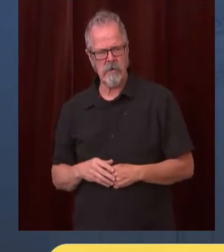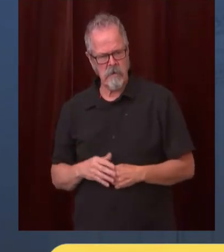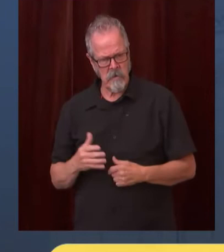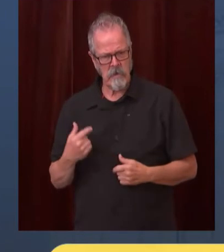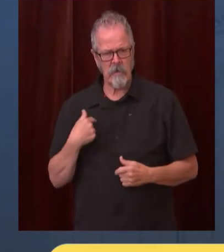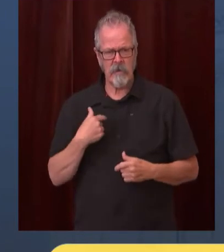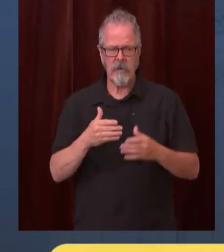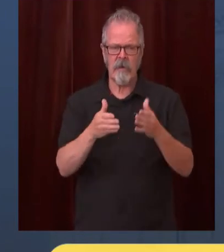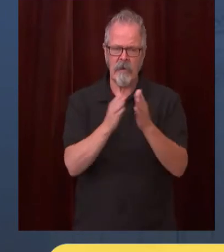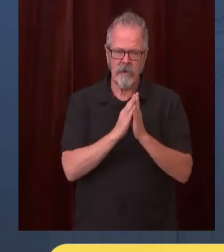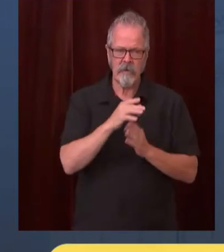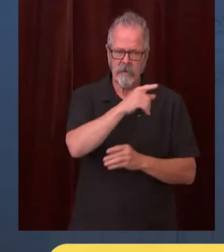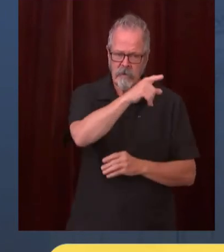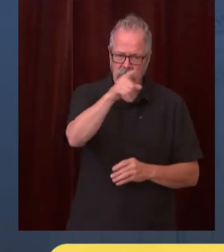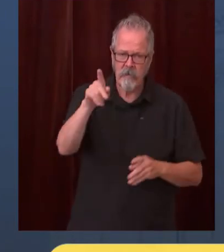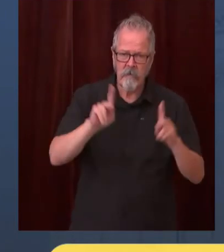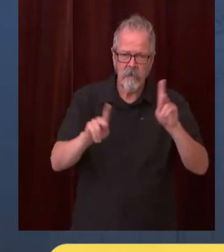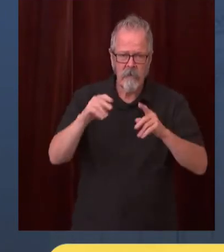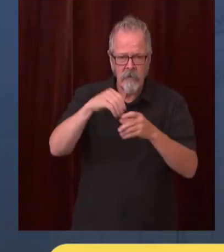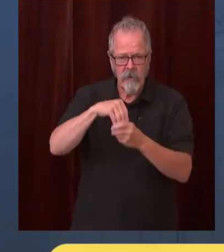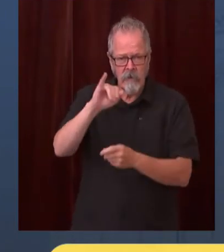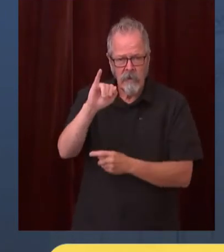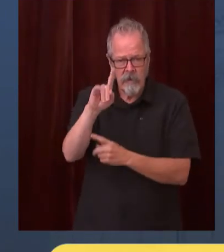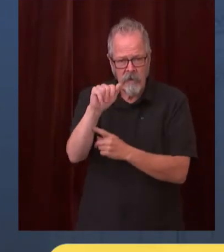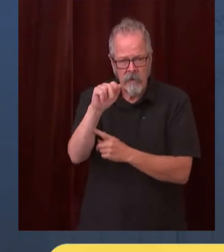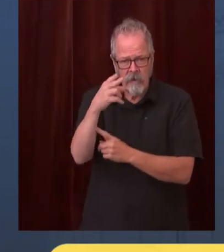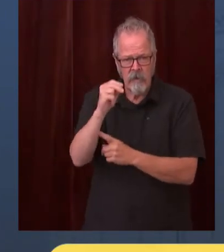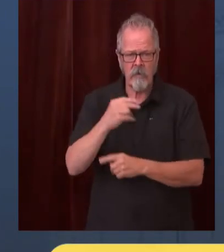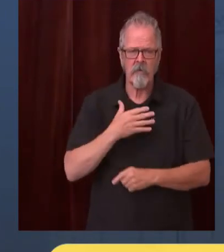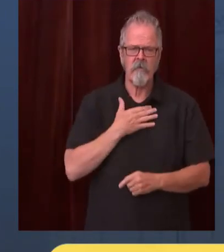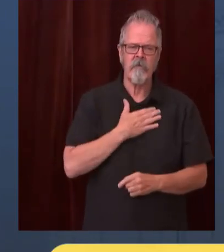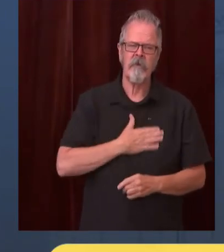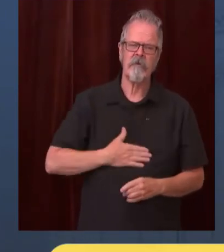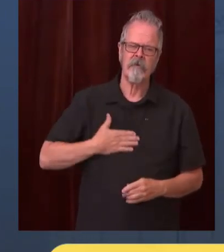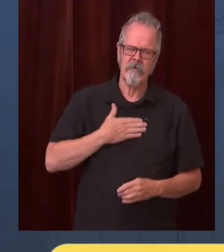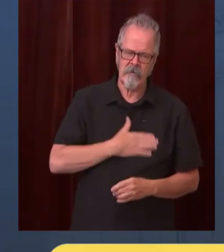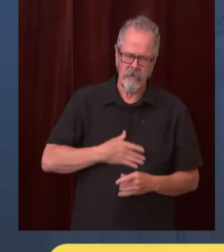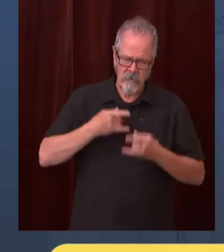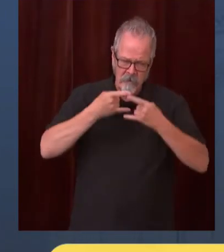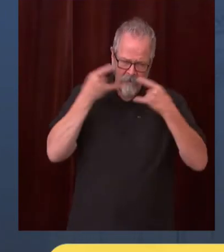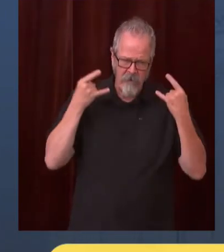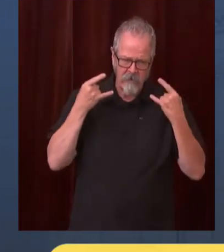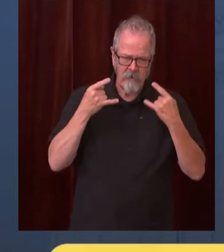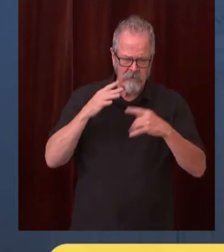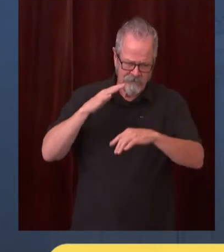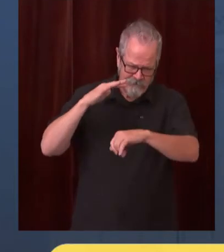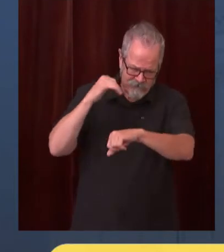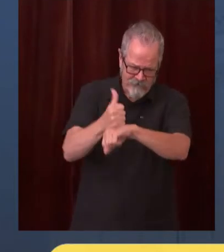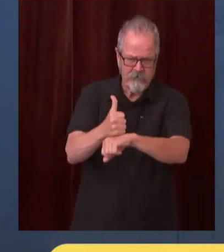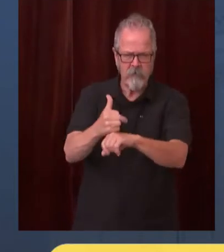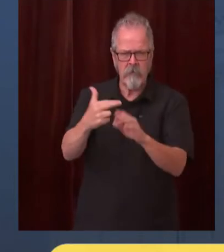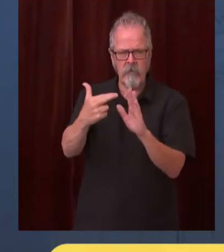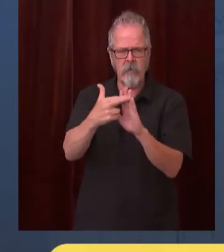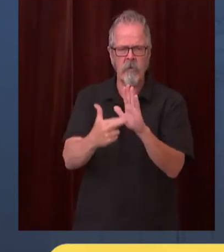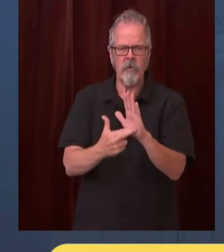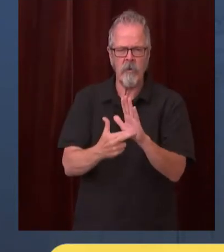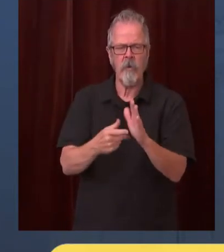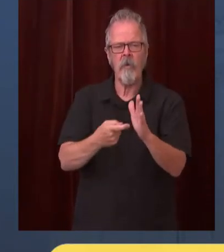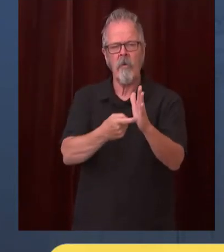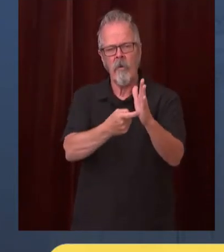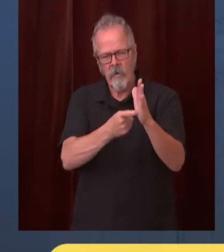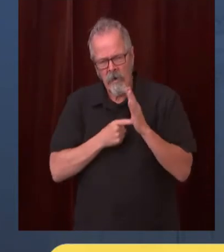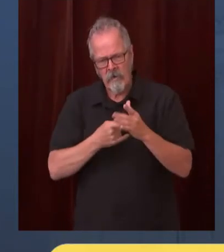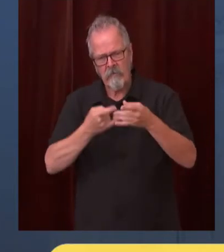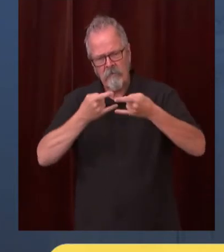like masking requirements that we have in washington so we can help both our states reduce this horrible